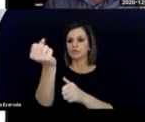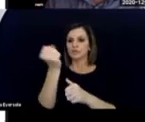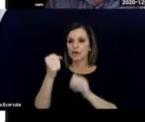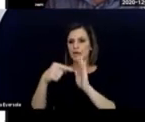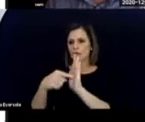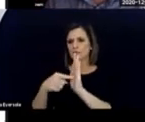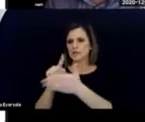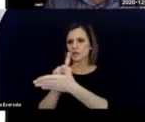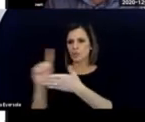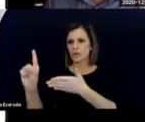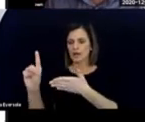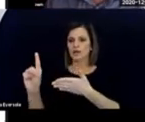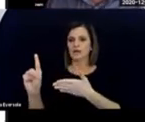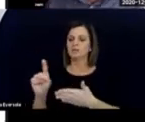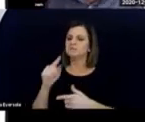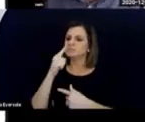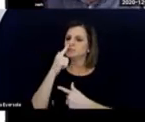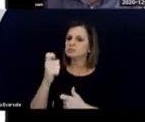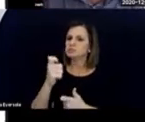interesting.